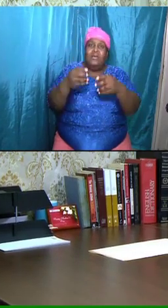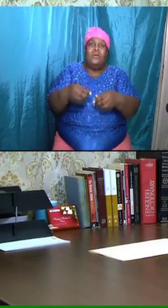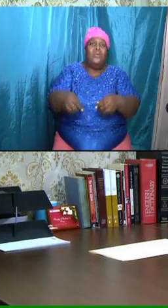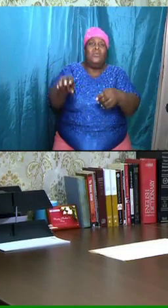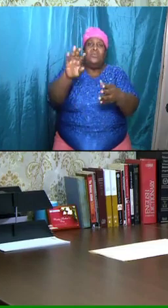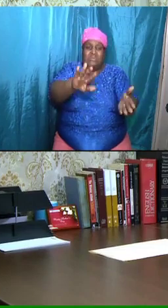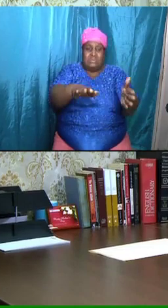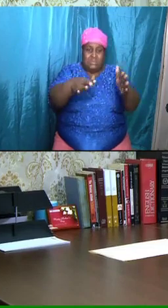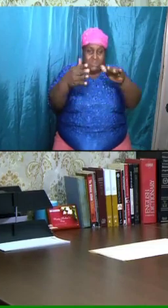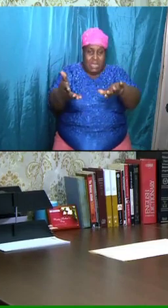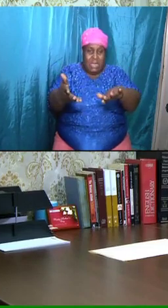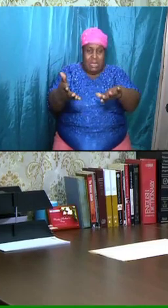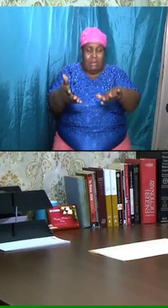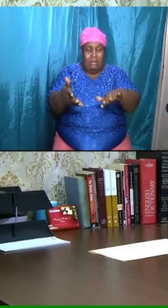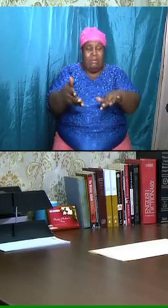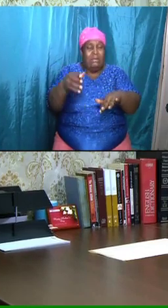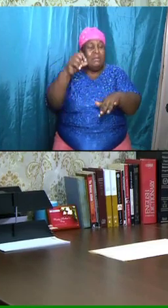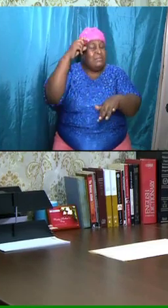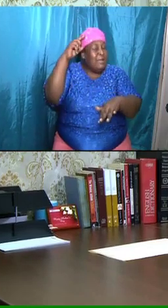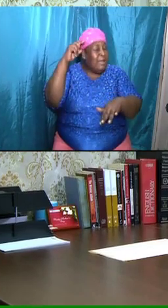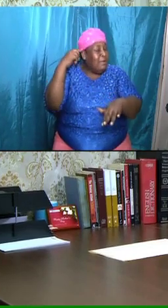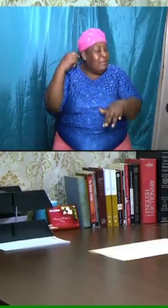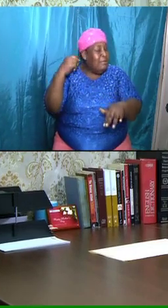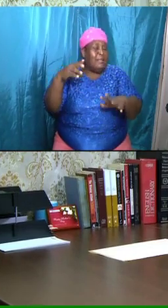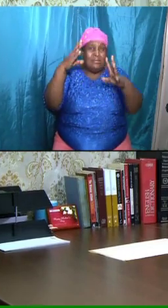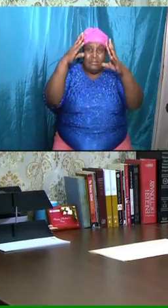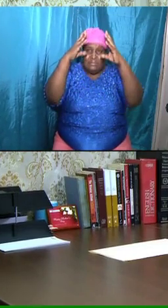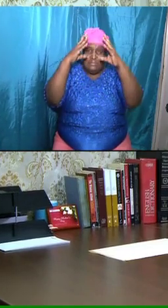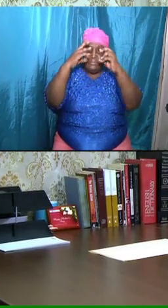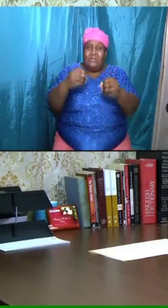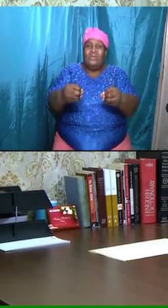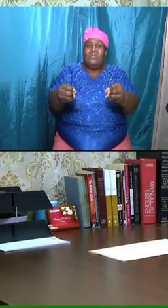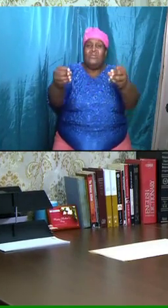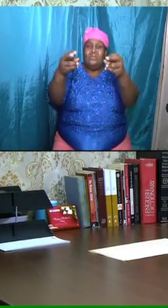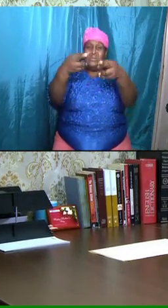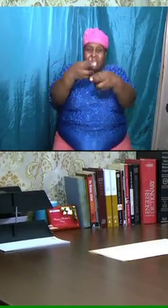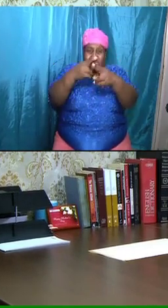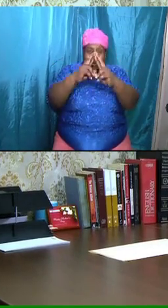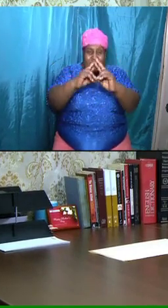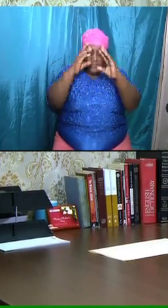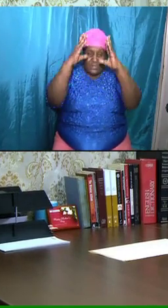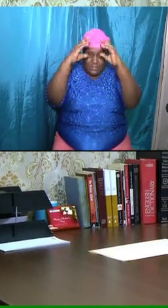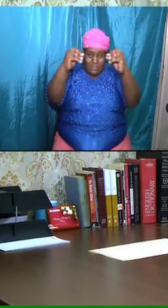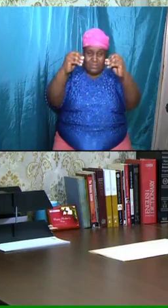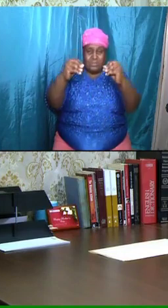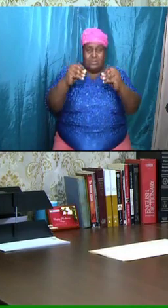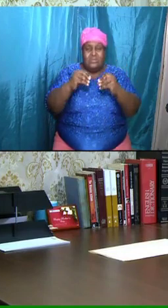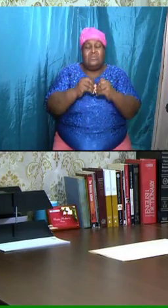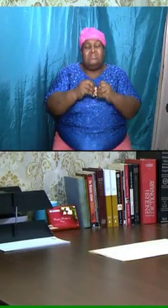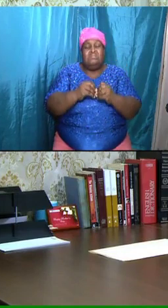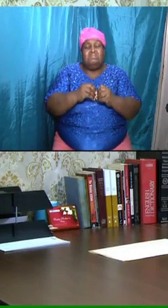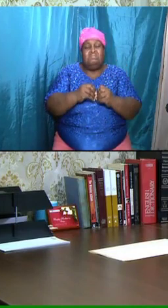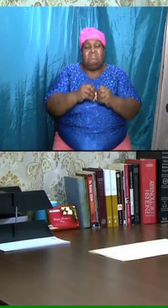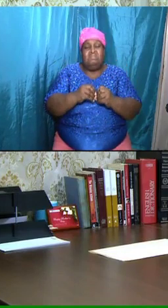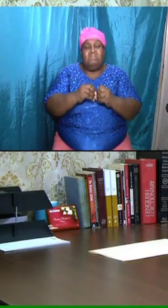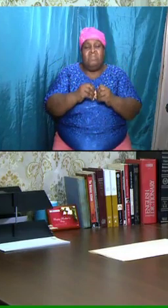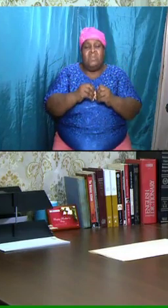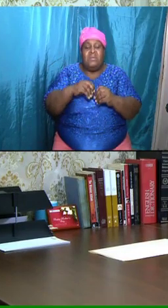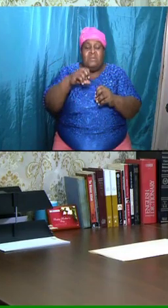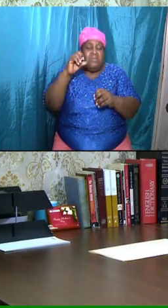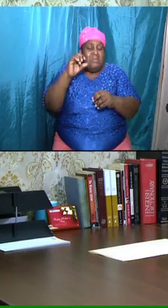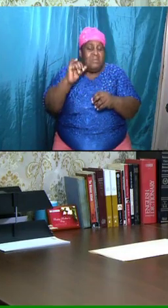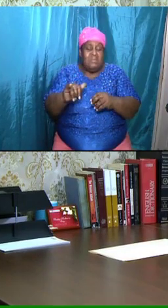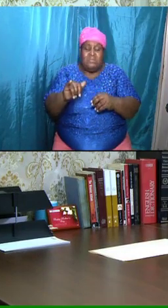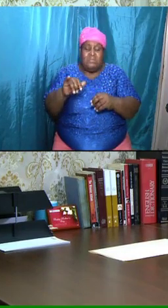and he knew that level of details. And yet, Daniel did not